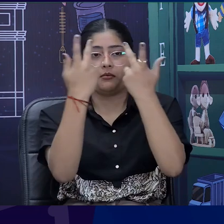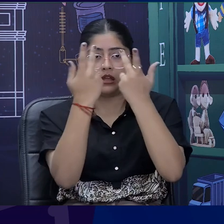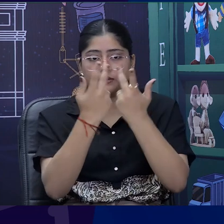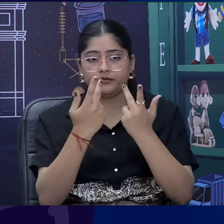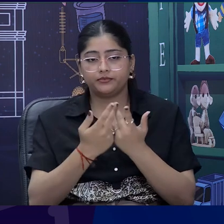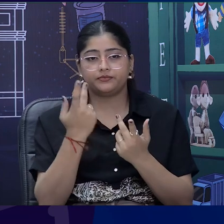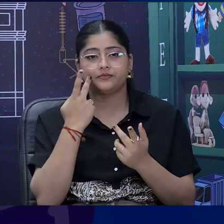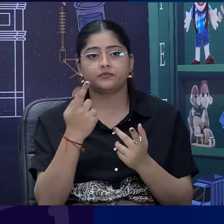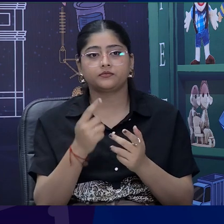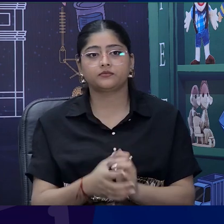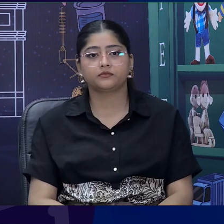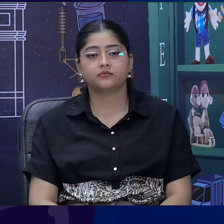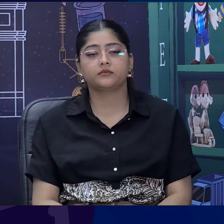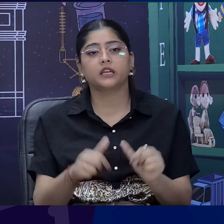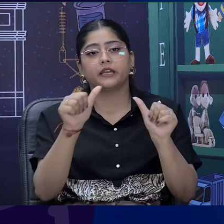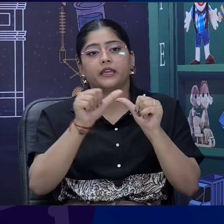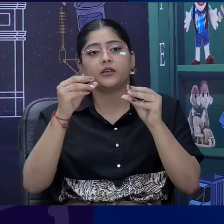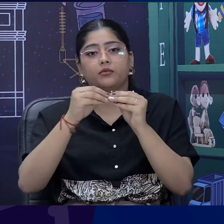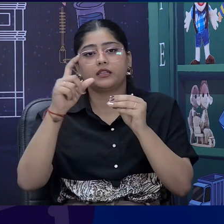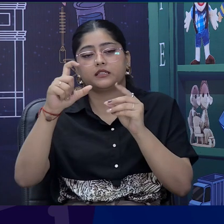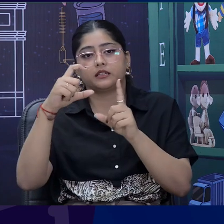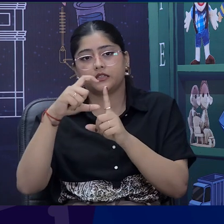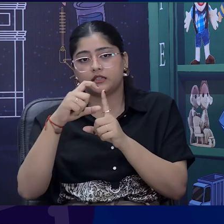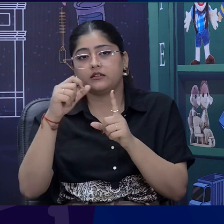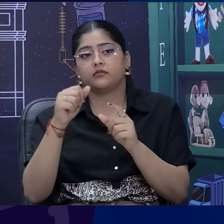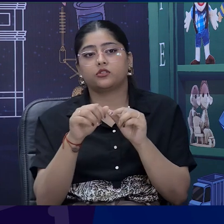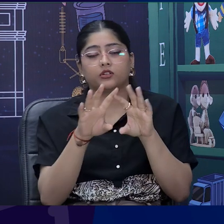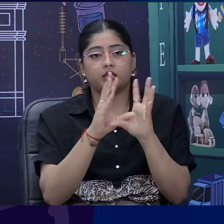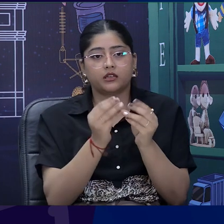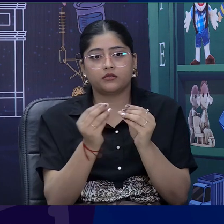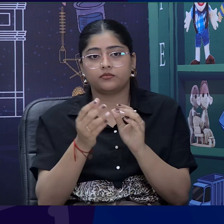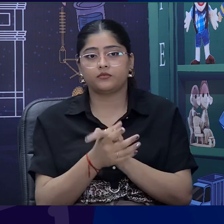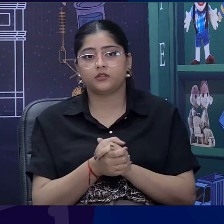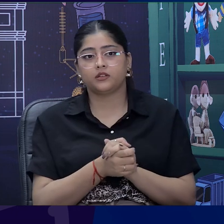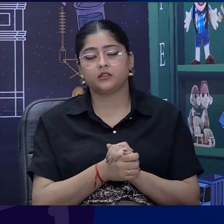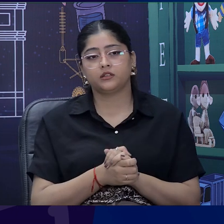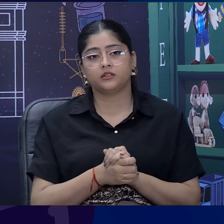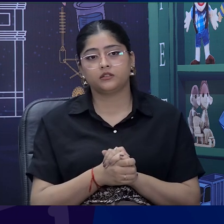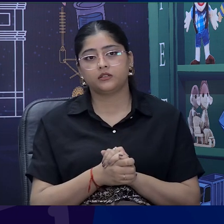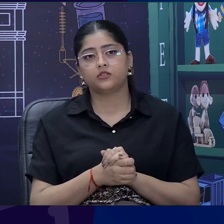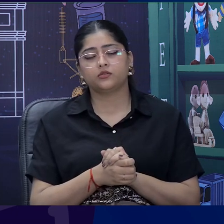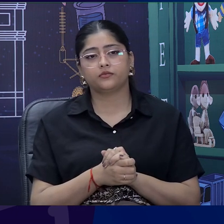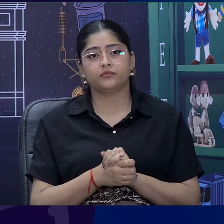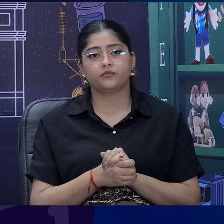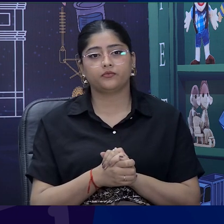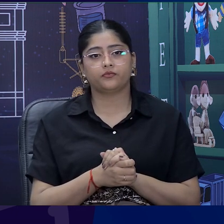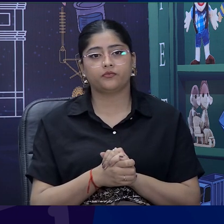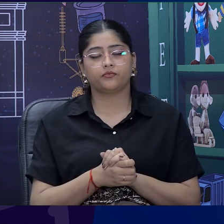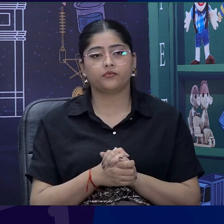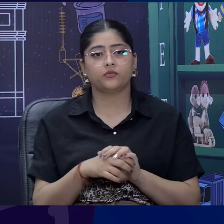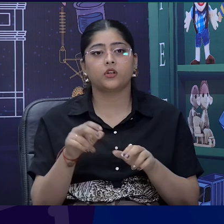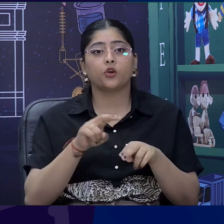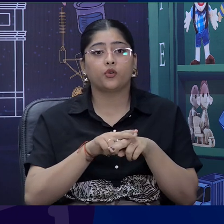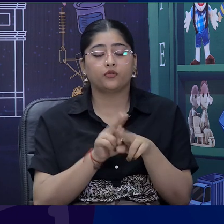like ABCD and this is a braille slate. Ok. This is a smaller version for writing notes and down and I have a full page